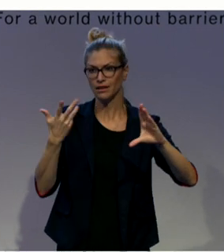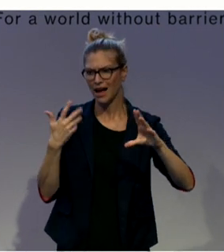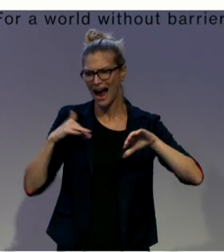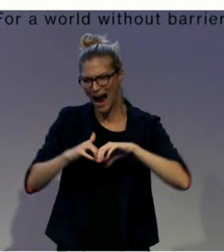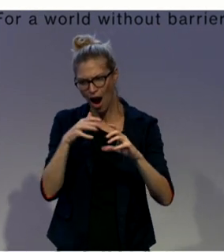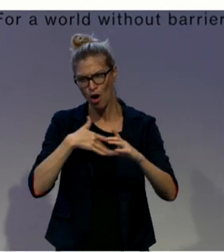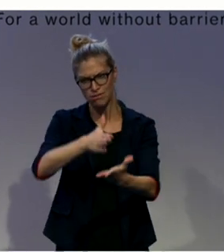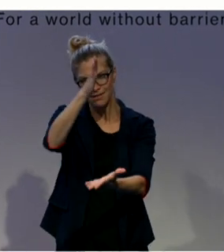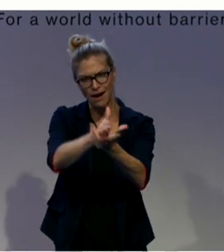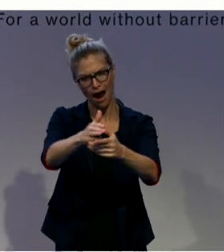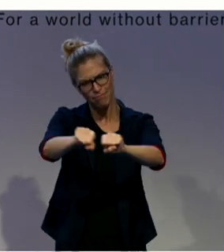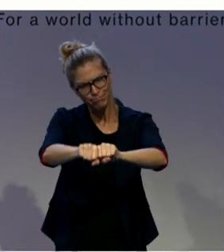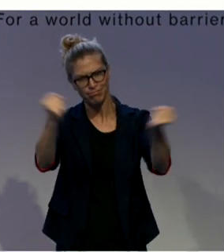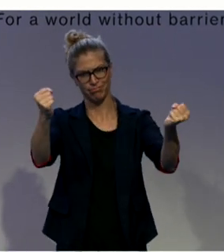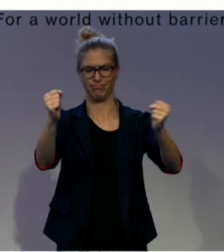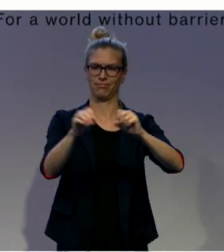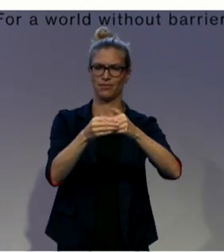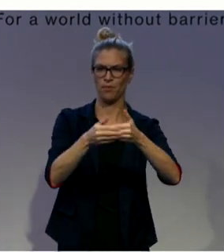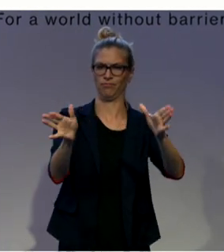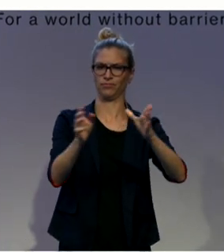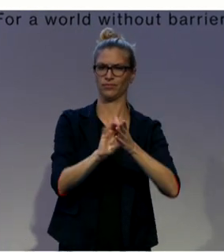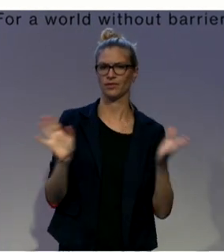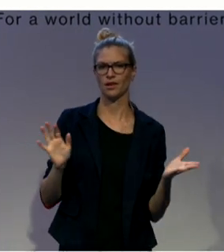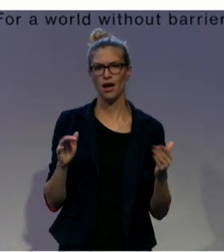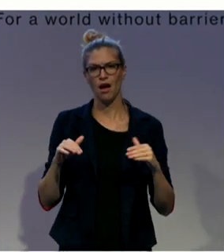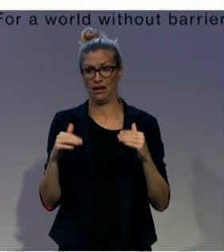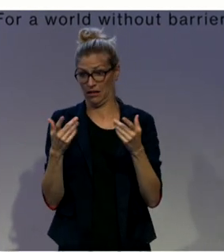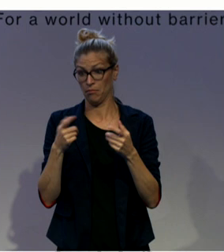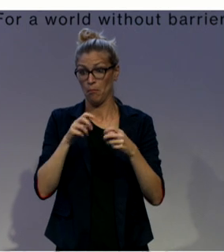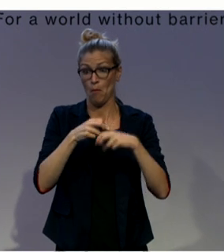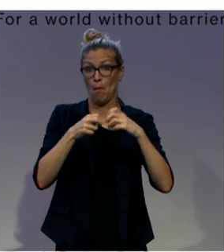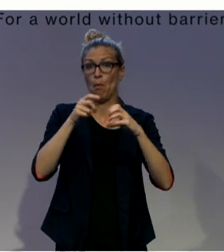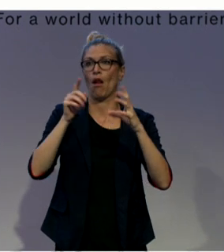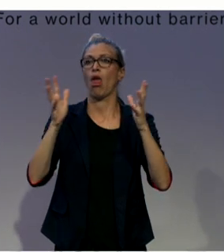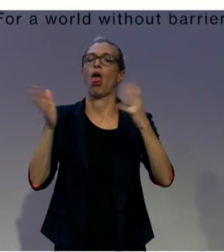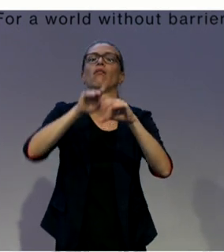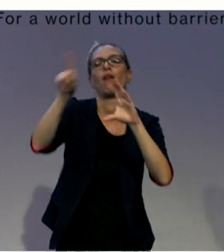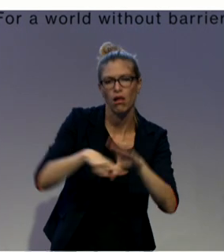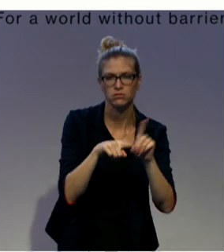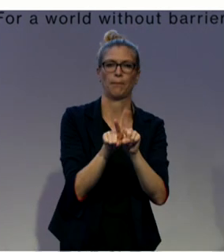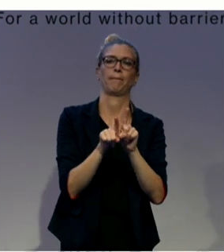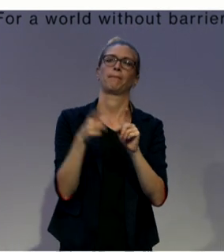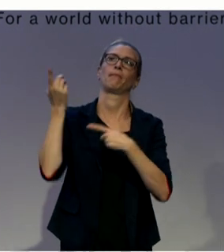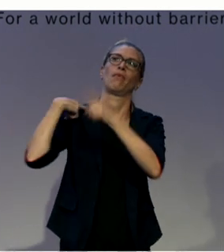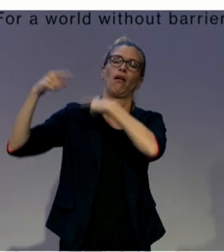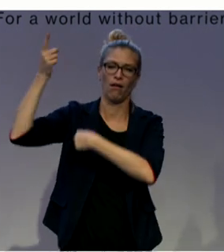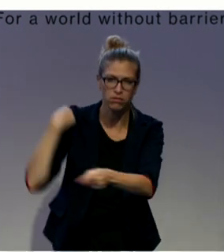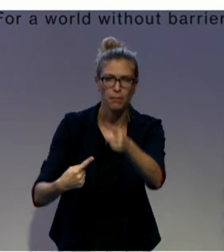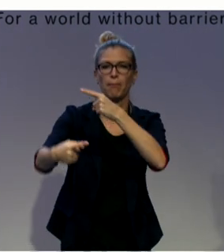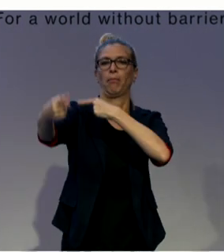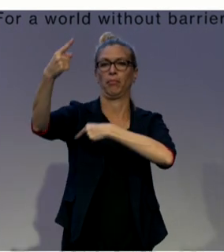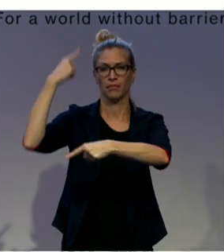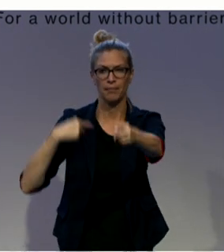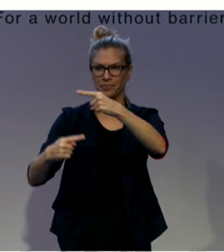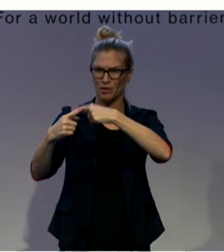quick to discriminate and so slow to find inclusive solutions? How to help the youth to expand their